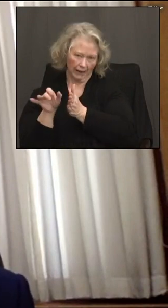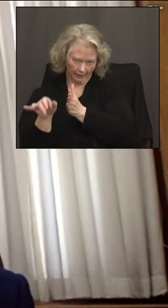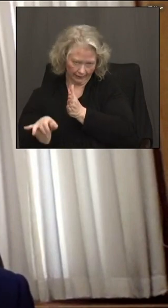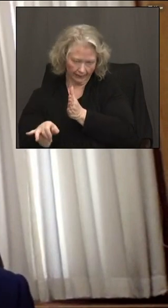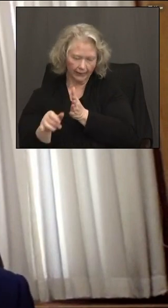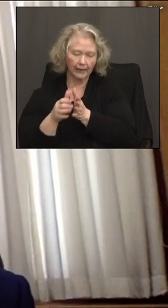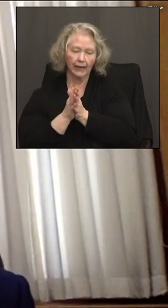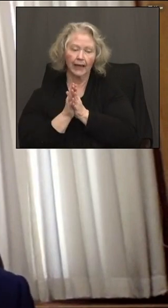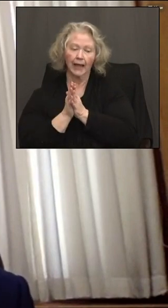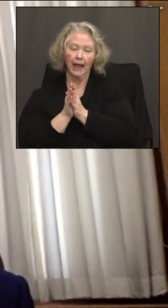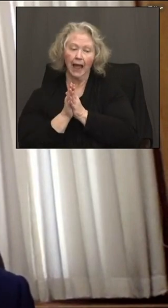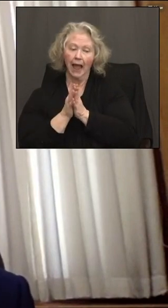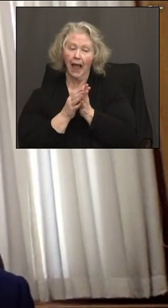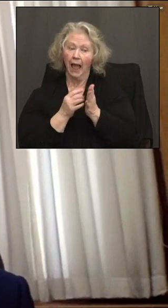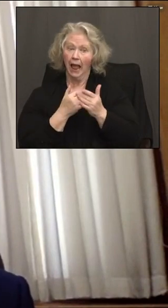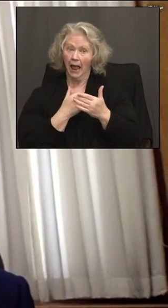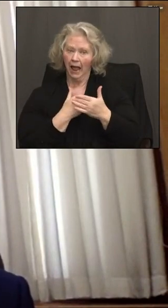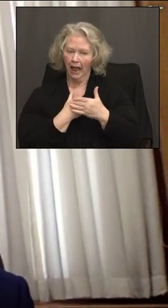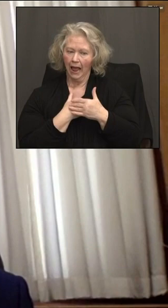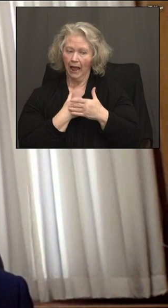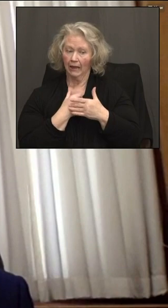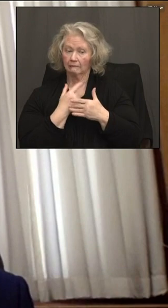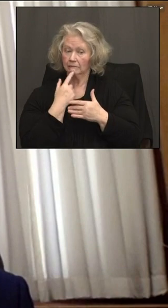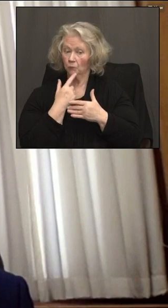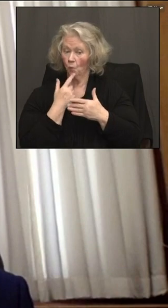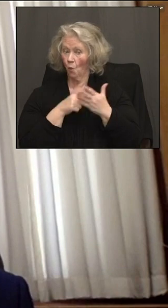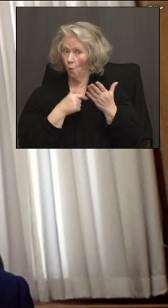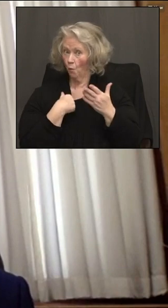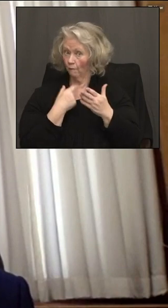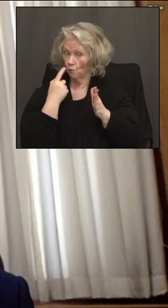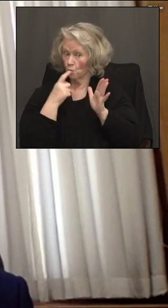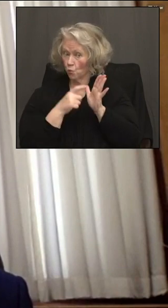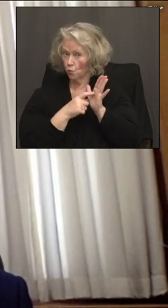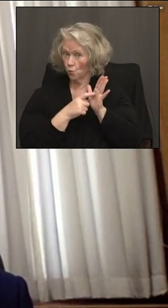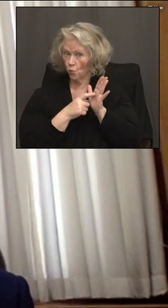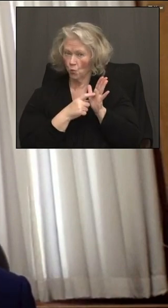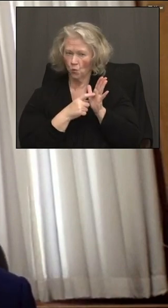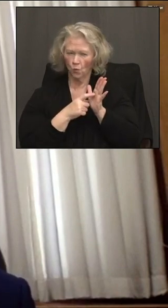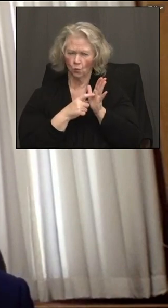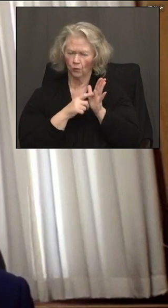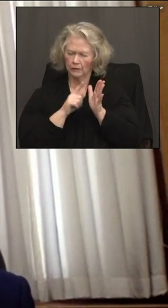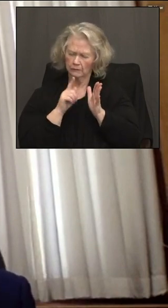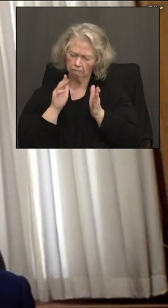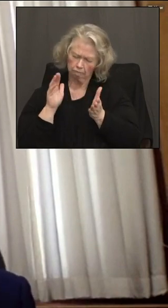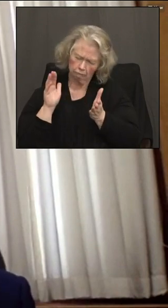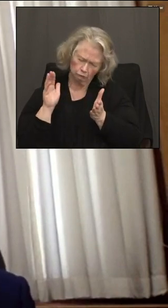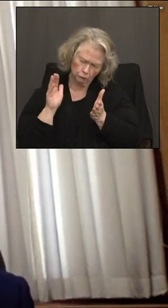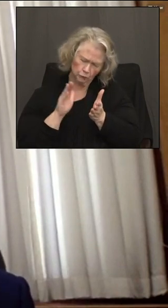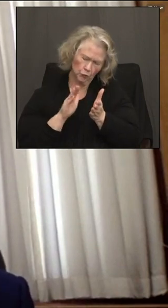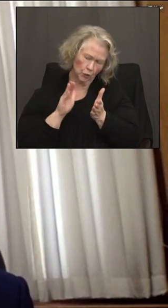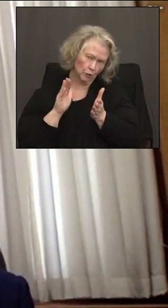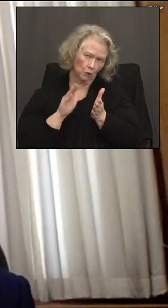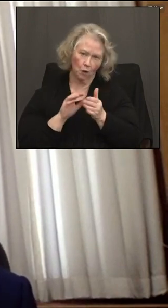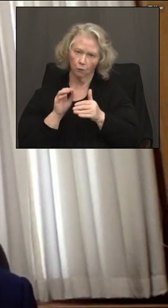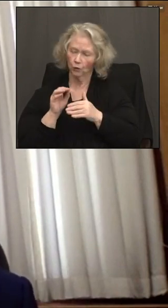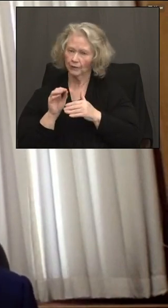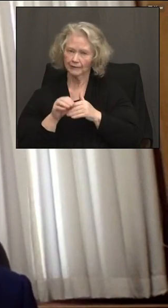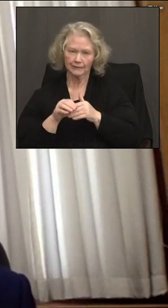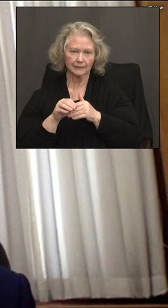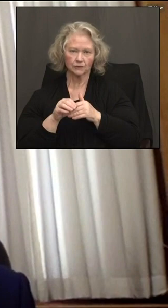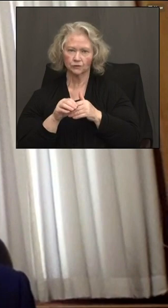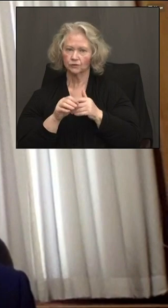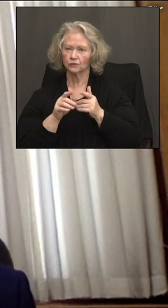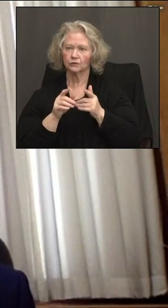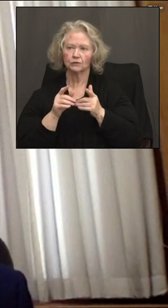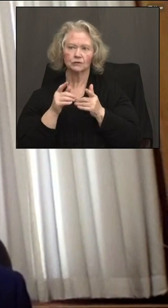You know, what I can say is that what we've seen so far is that the rates are far below even what was demonstrated